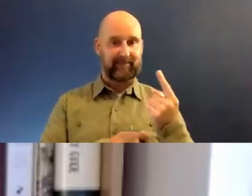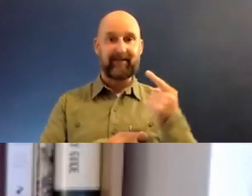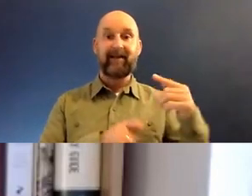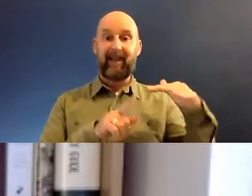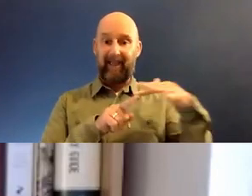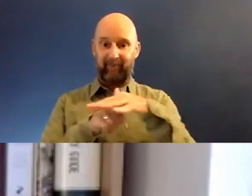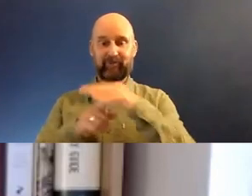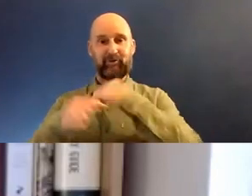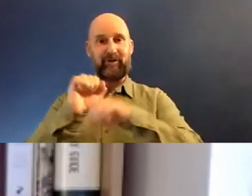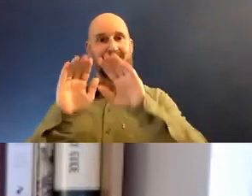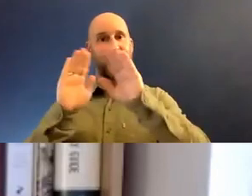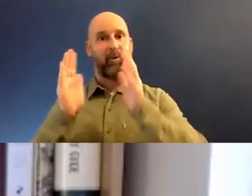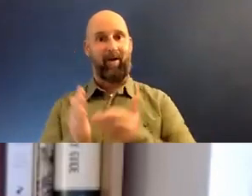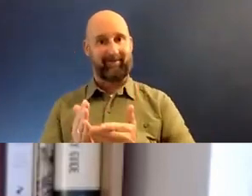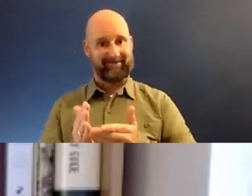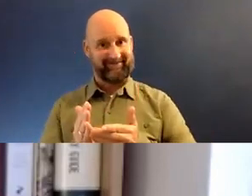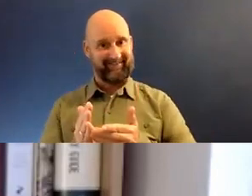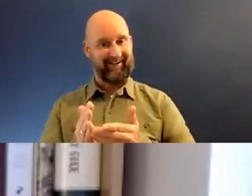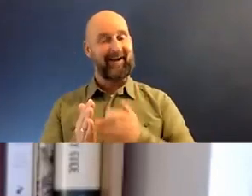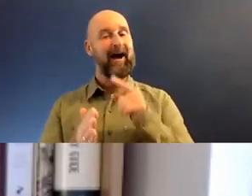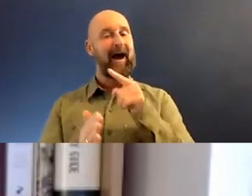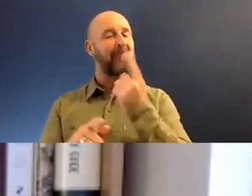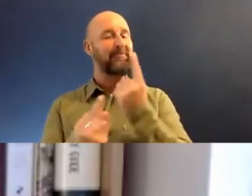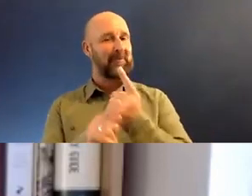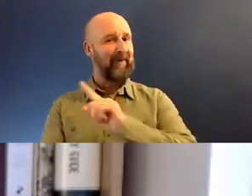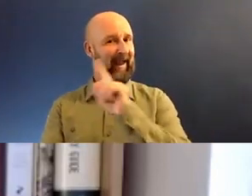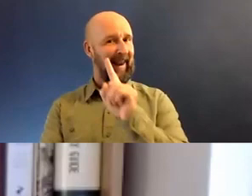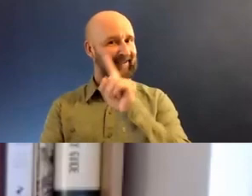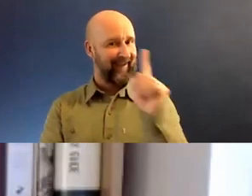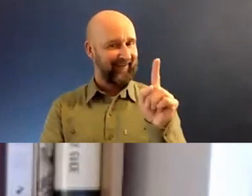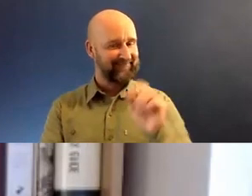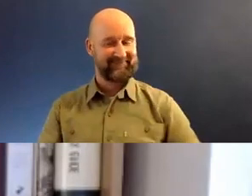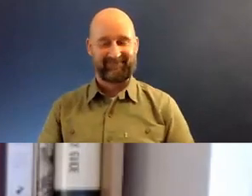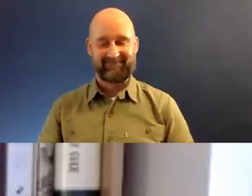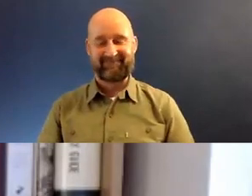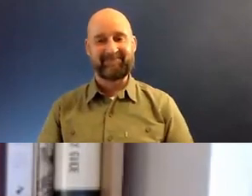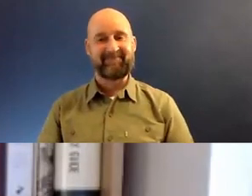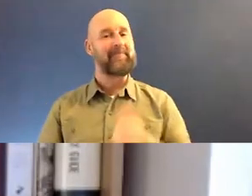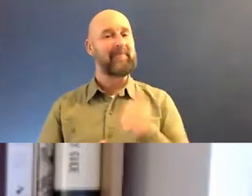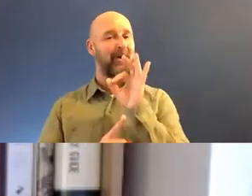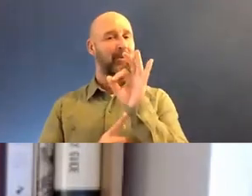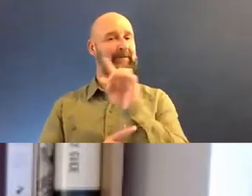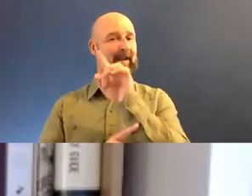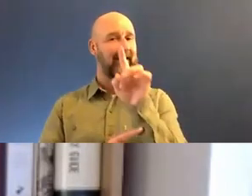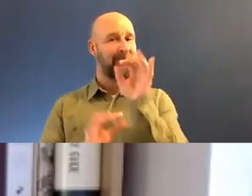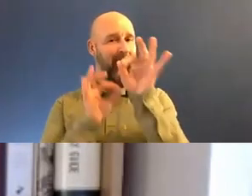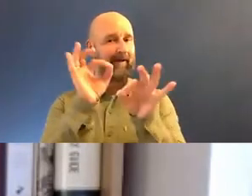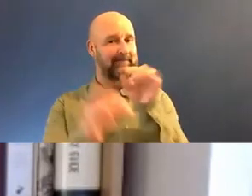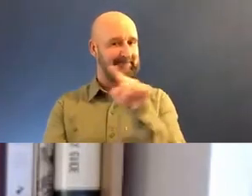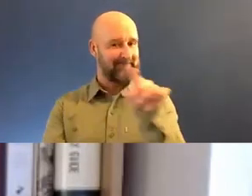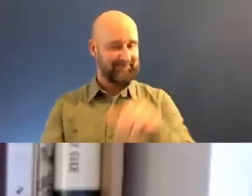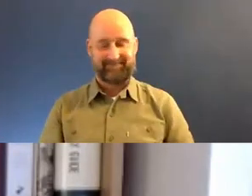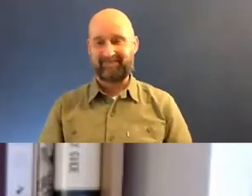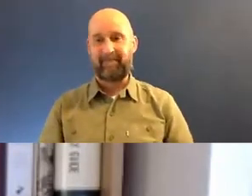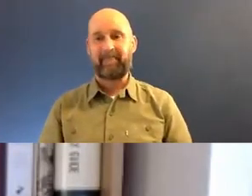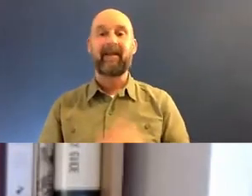to change the world collectively. So we may well come back to that with, with our other speakers as well. That may be a question I'll ask people. Thank you very